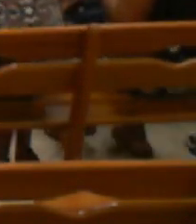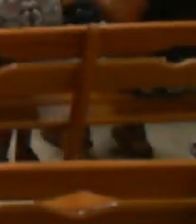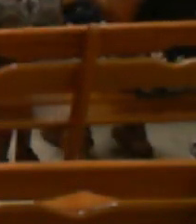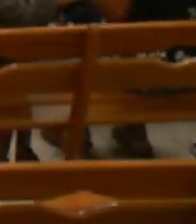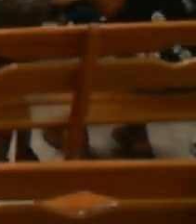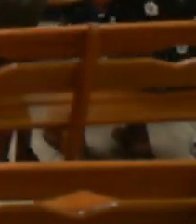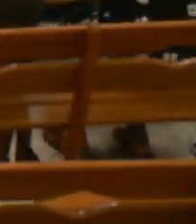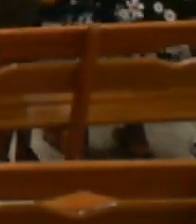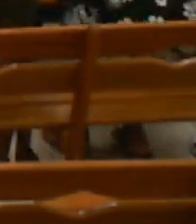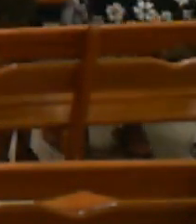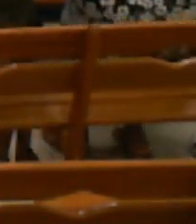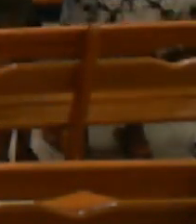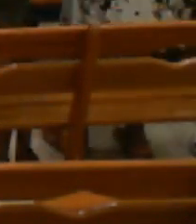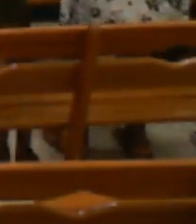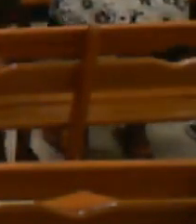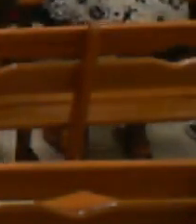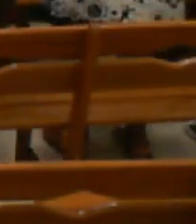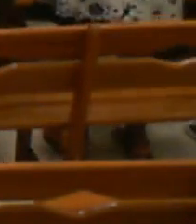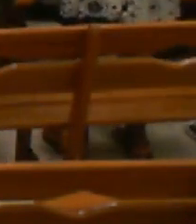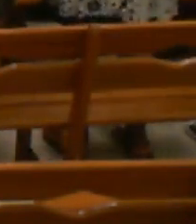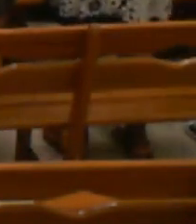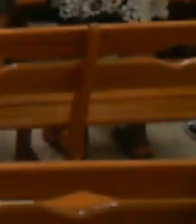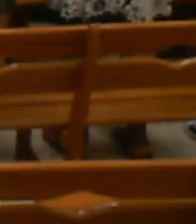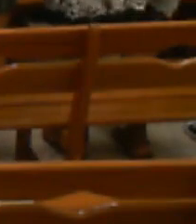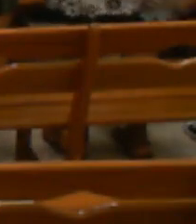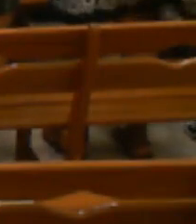praise the name of the Lord